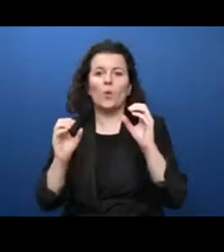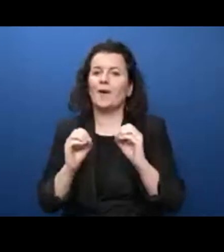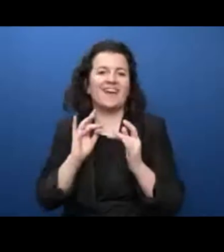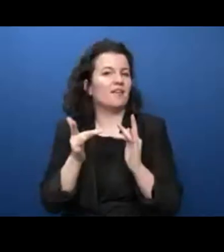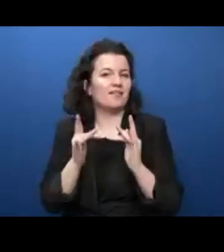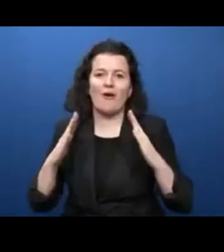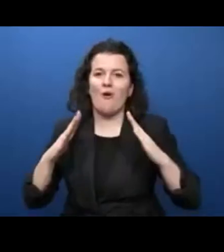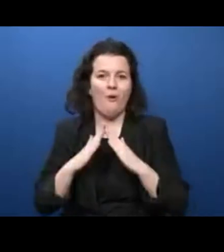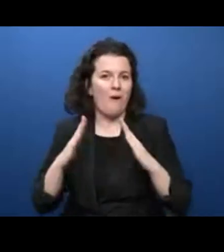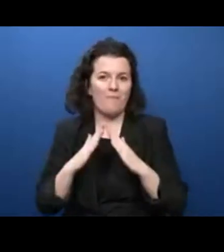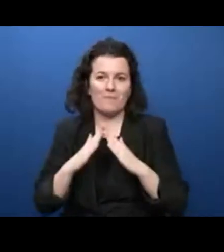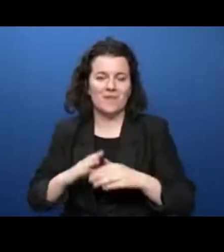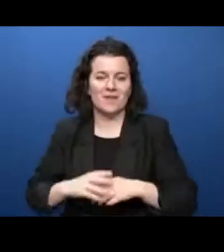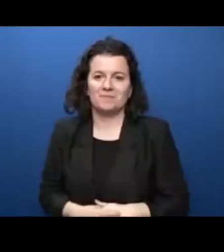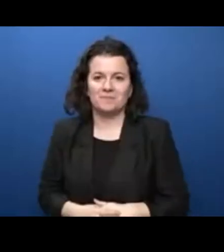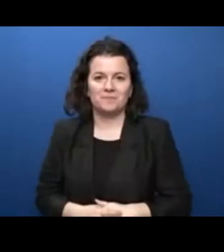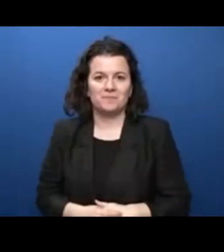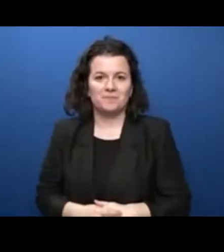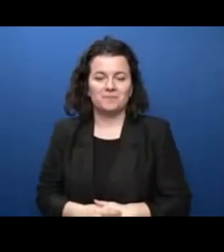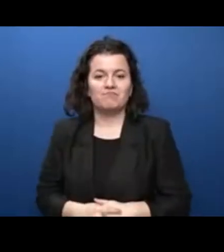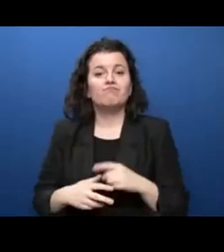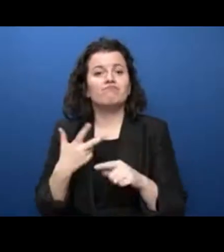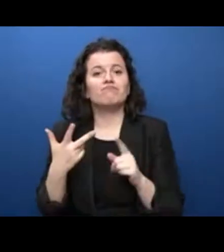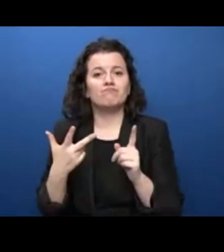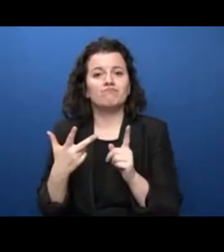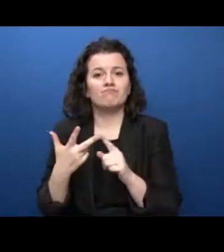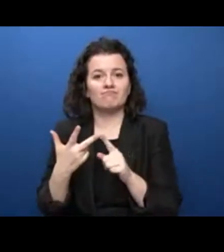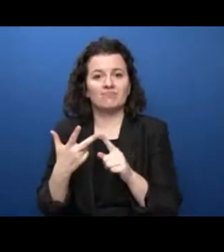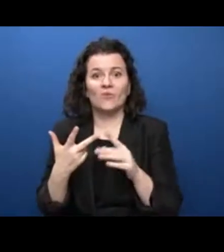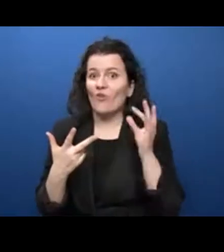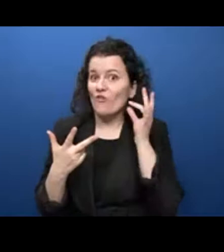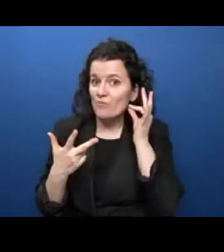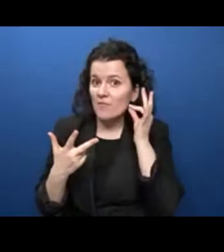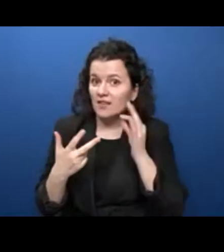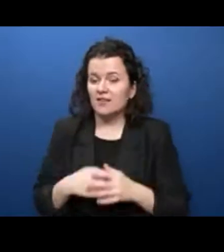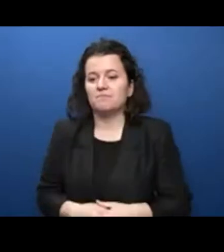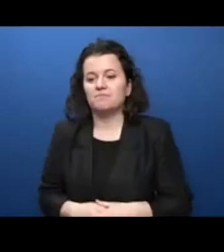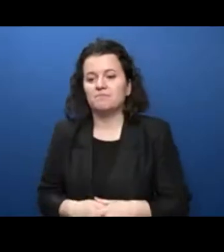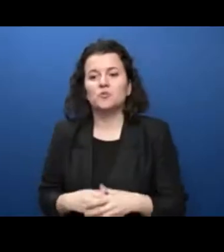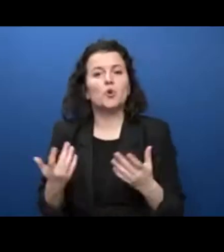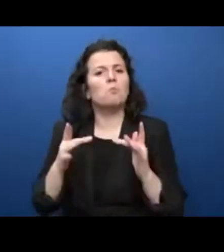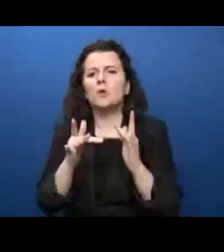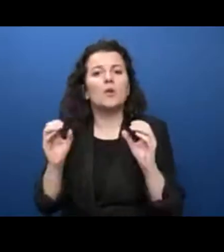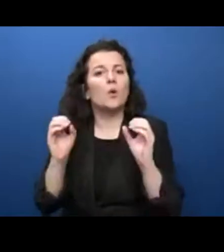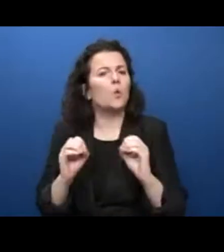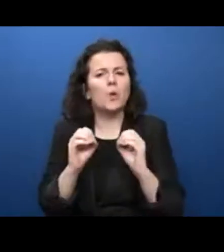home. And on the final question about women, of the unconnected people in the world,